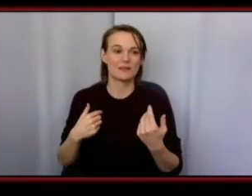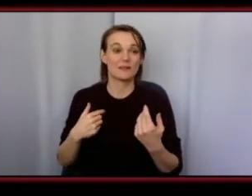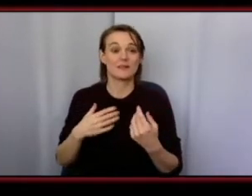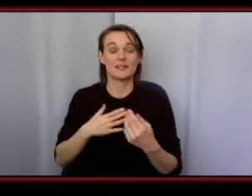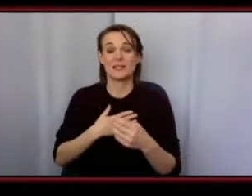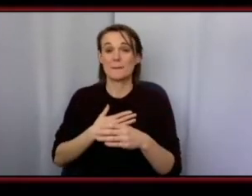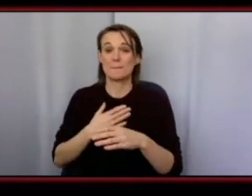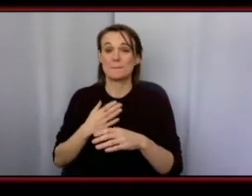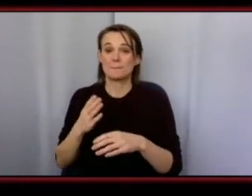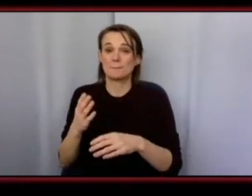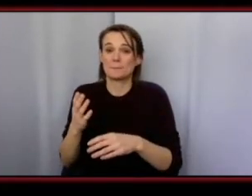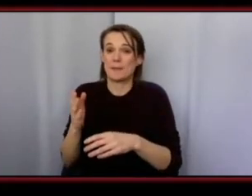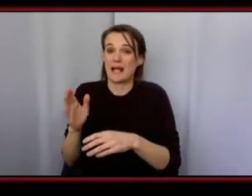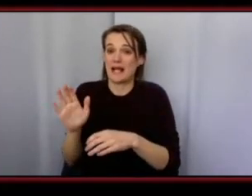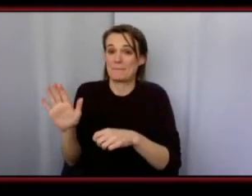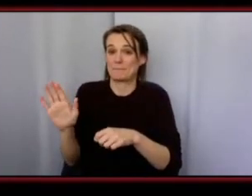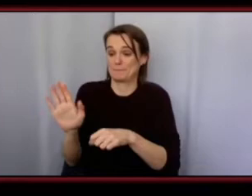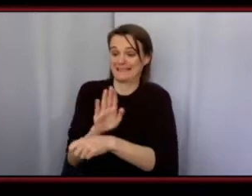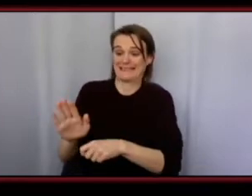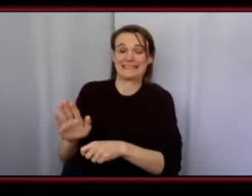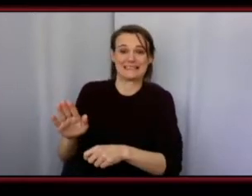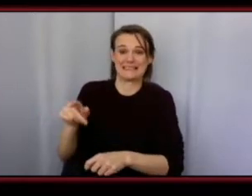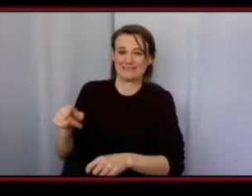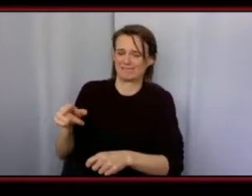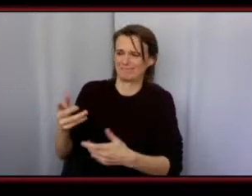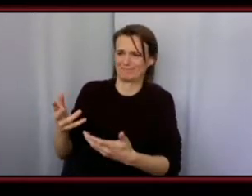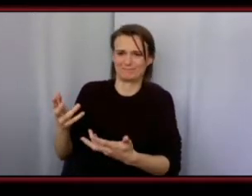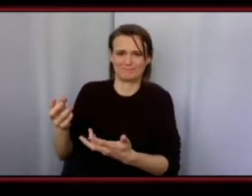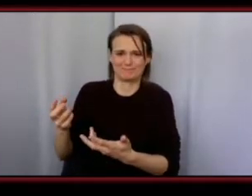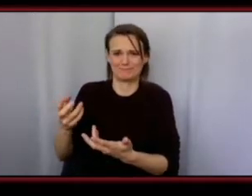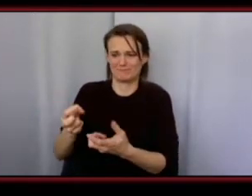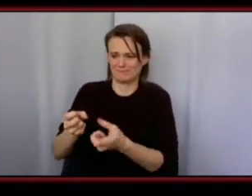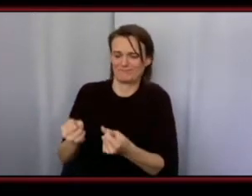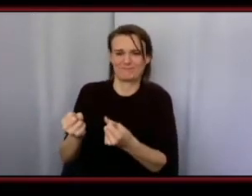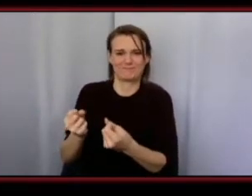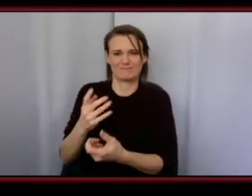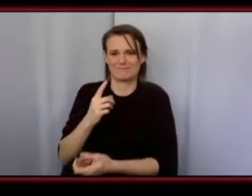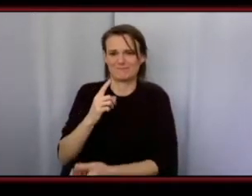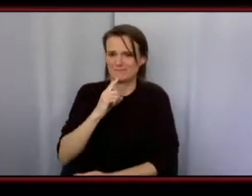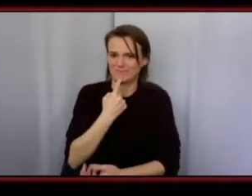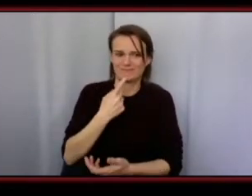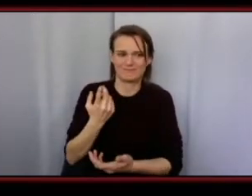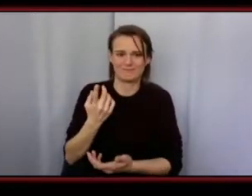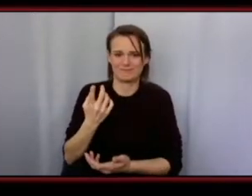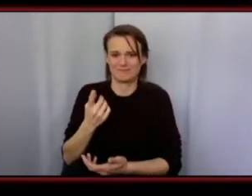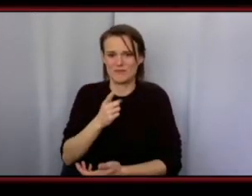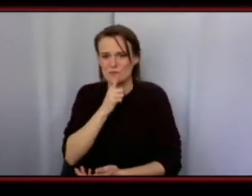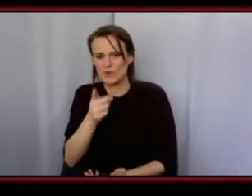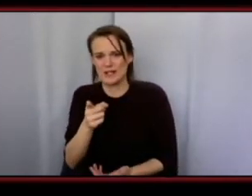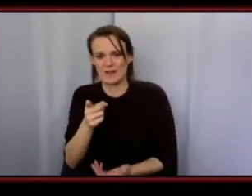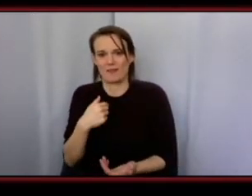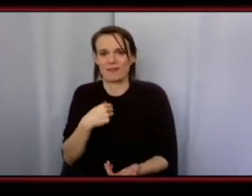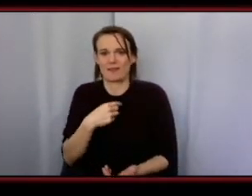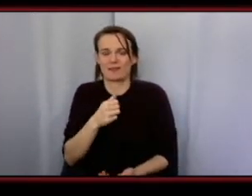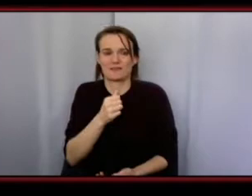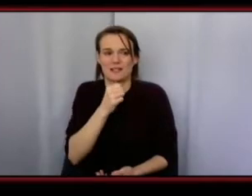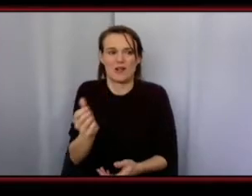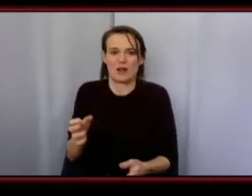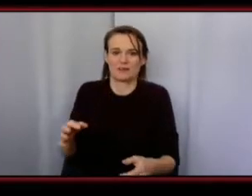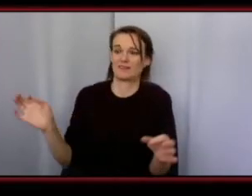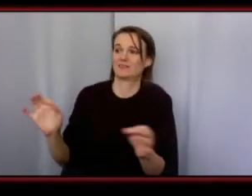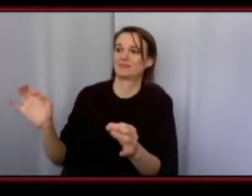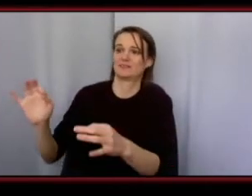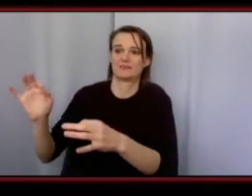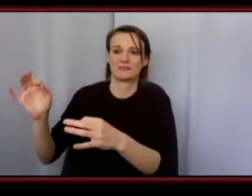some you know fluffy something that that i thought up to put out into the world it's something that's coming